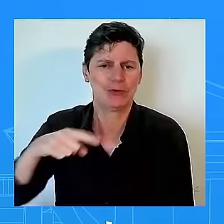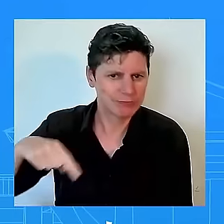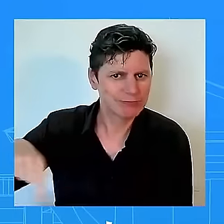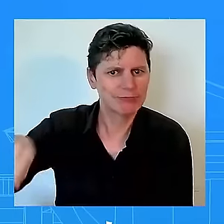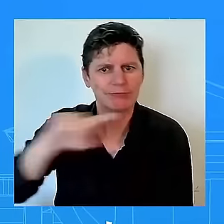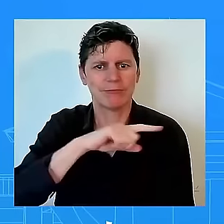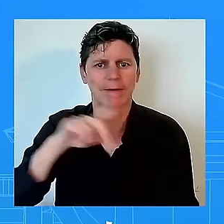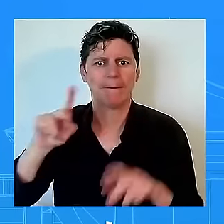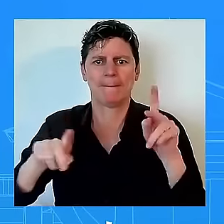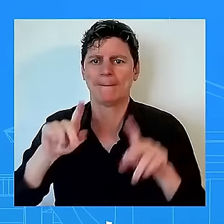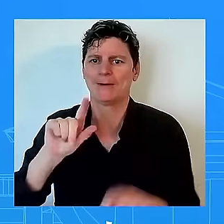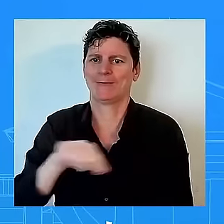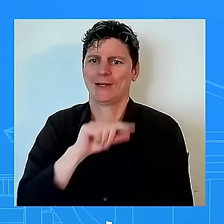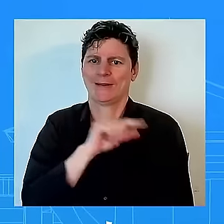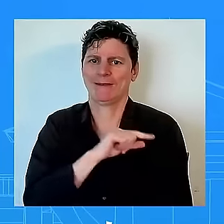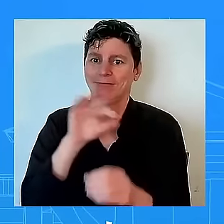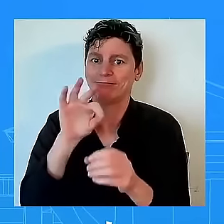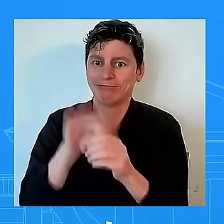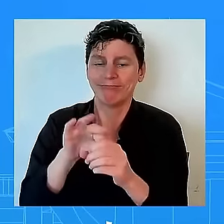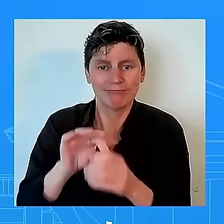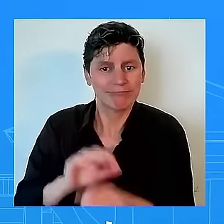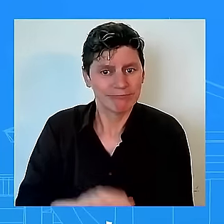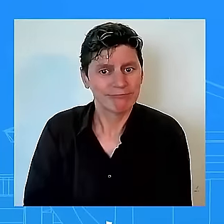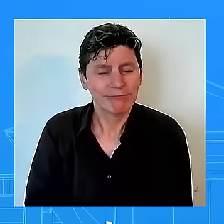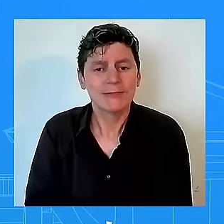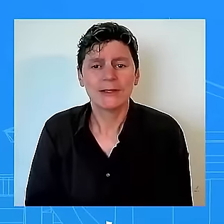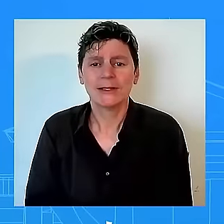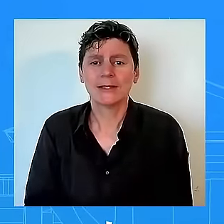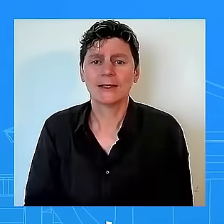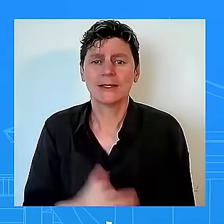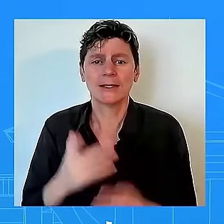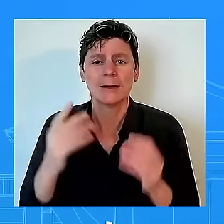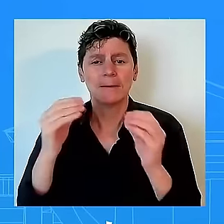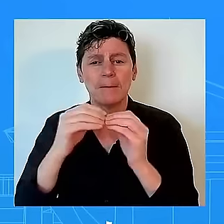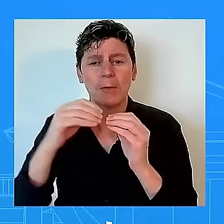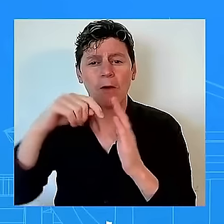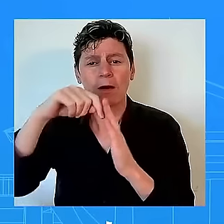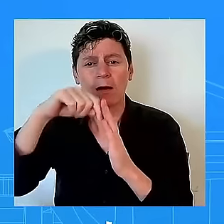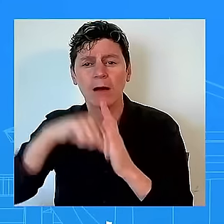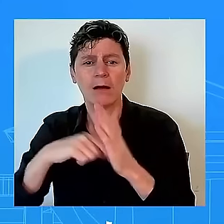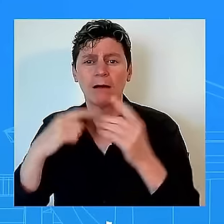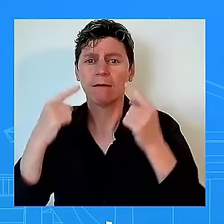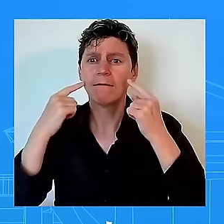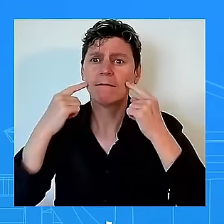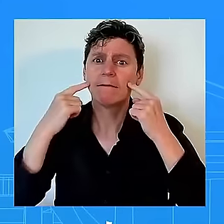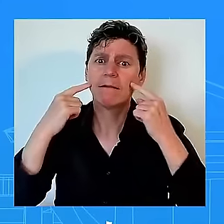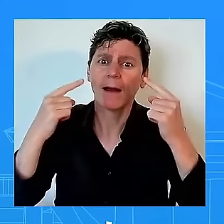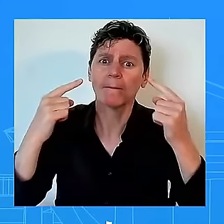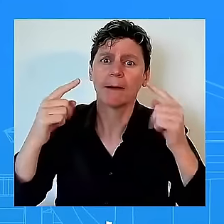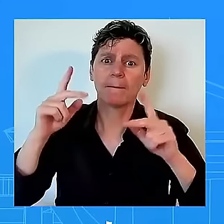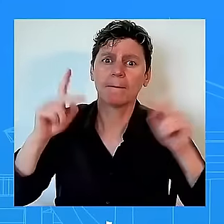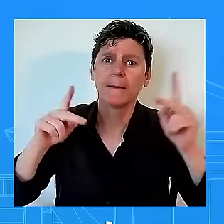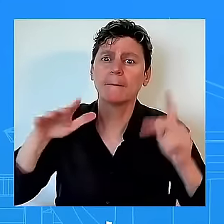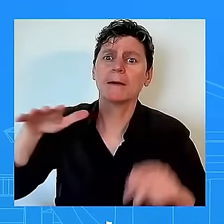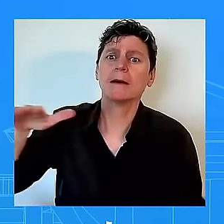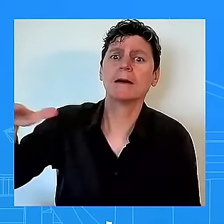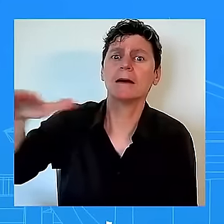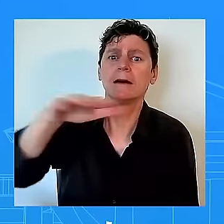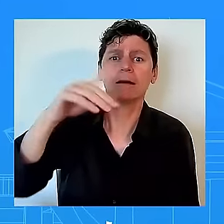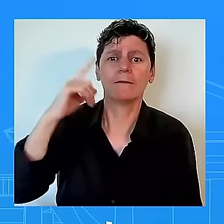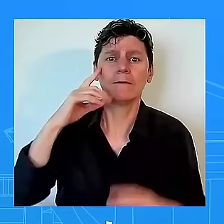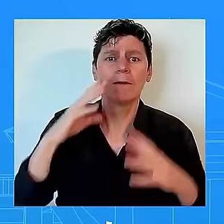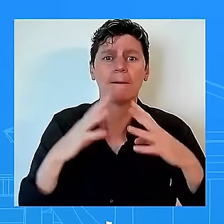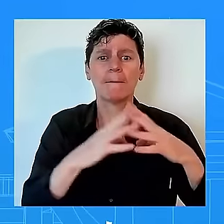to get into uh entertainers and what that means for the american public especially as we're uh in the middle